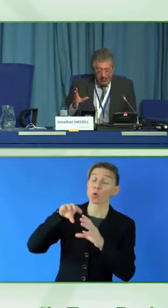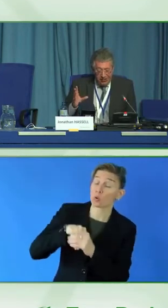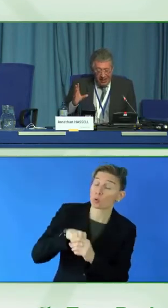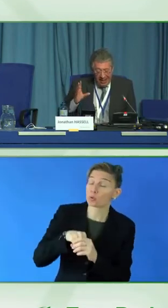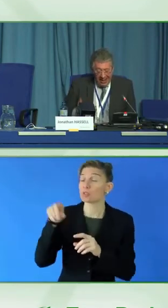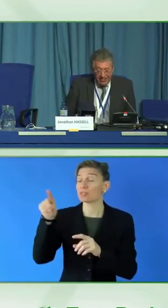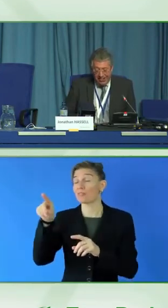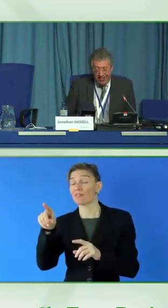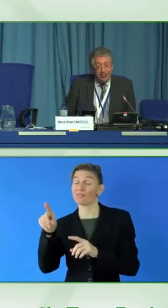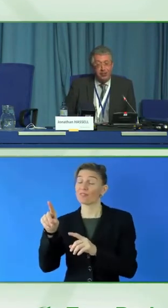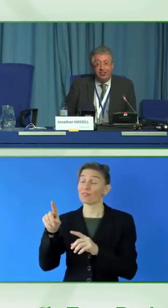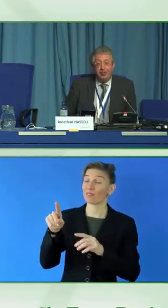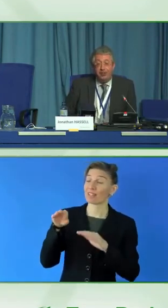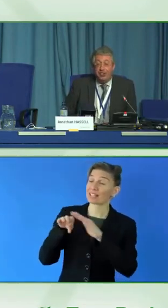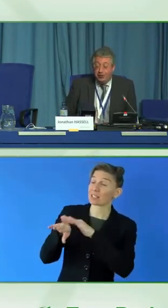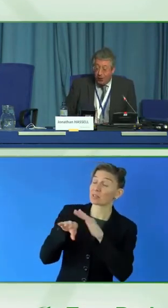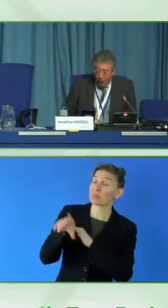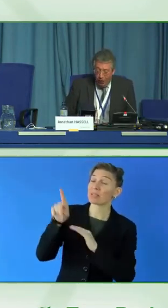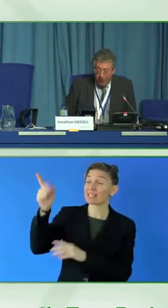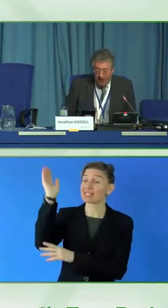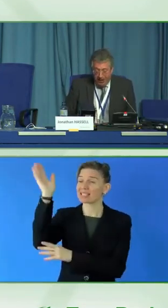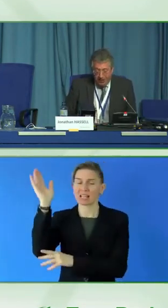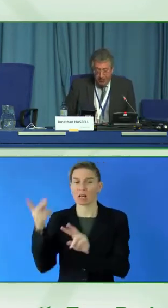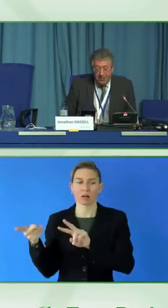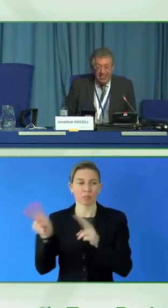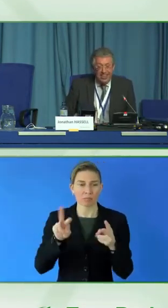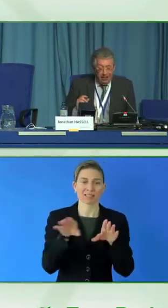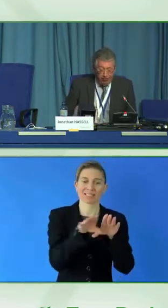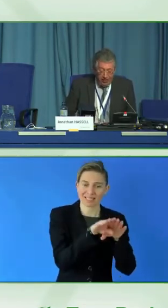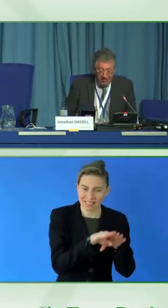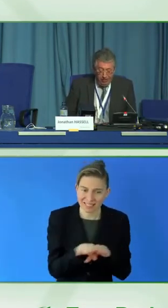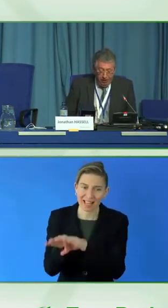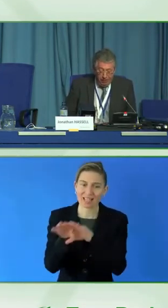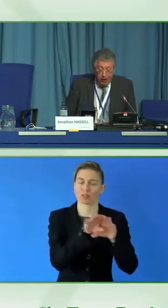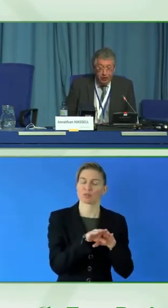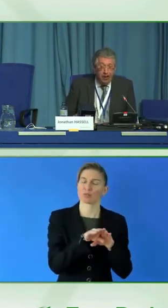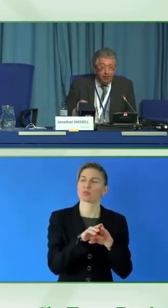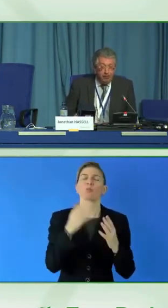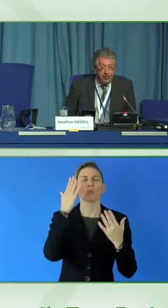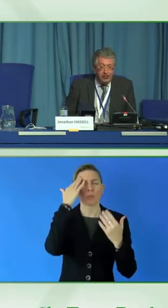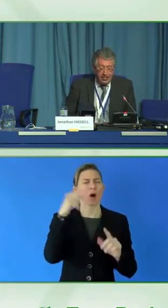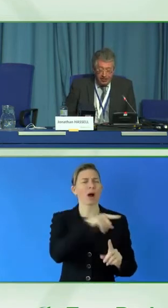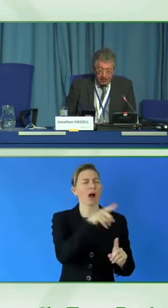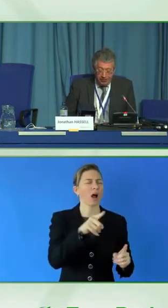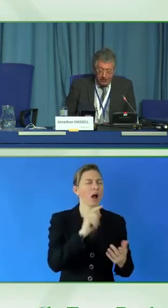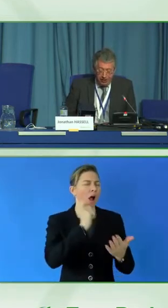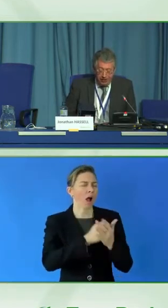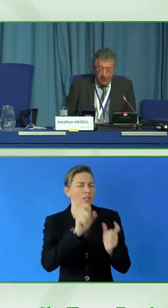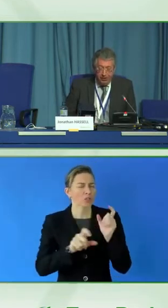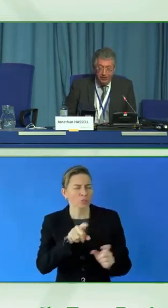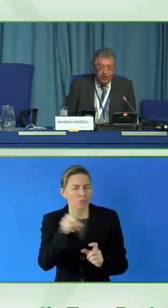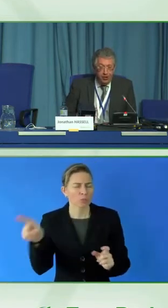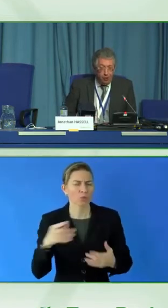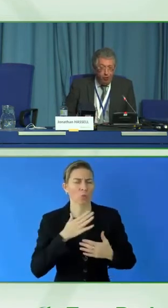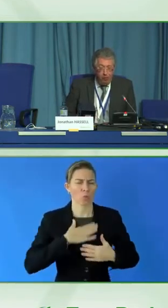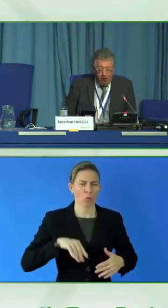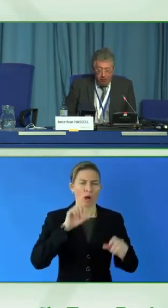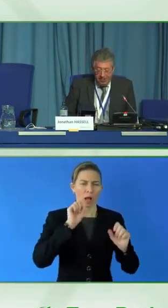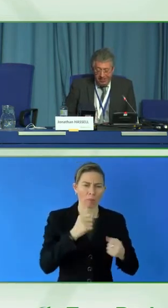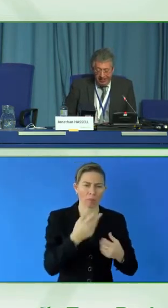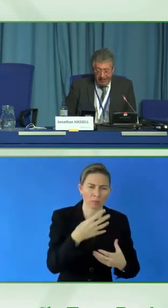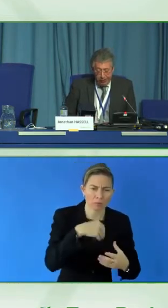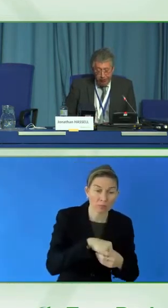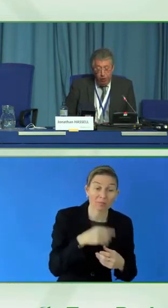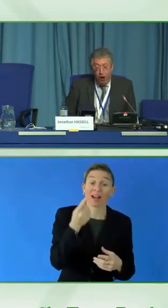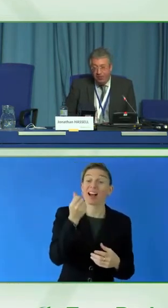them to get to excellent customer experiences for all of their customers, increasing revenue, and reducing customer service costs, all